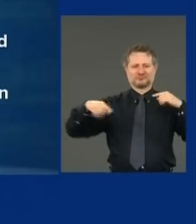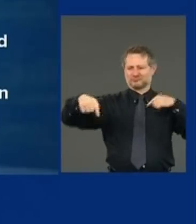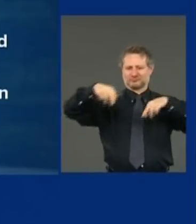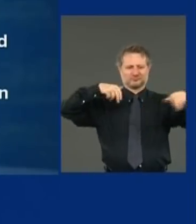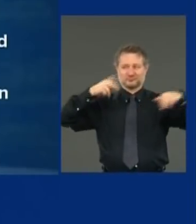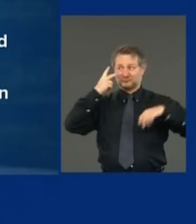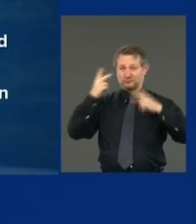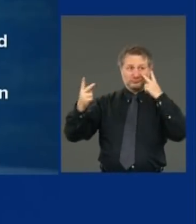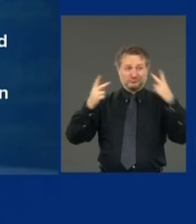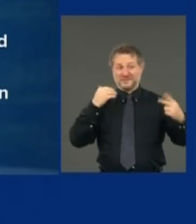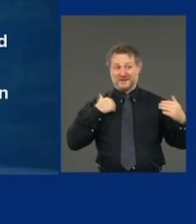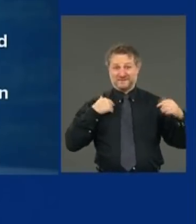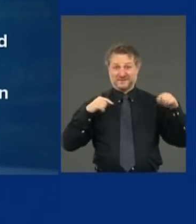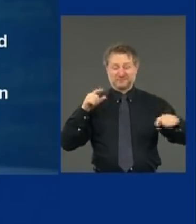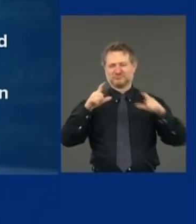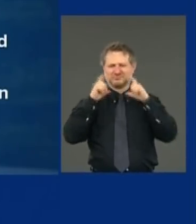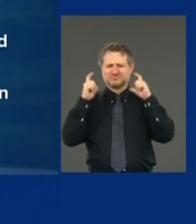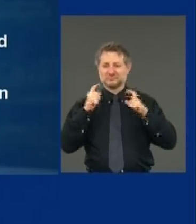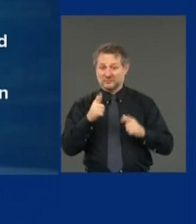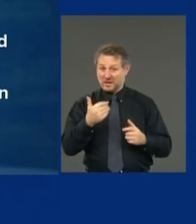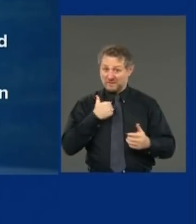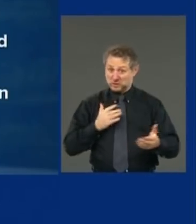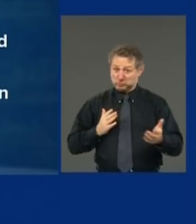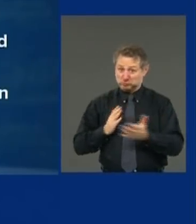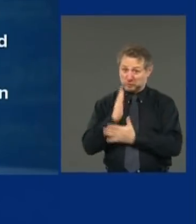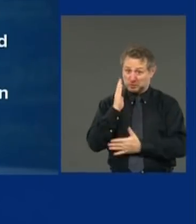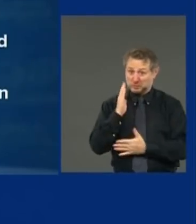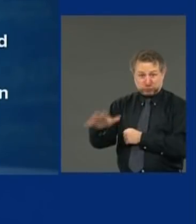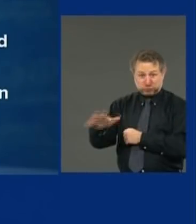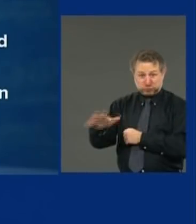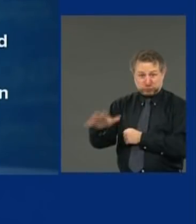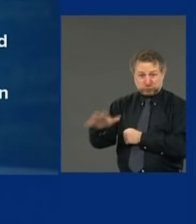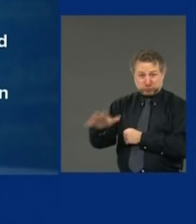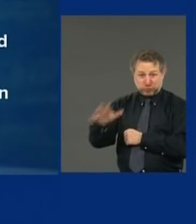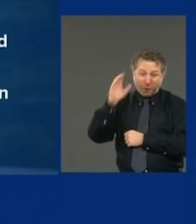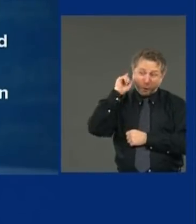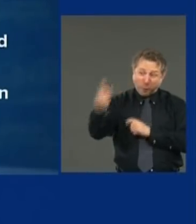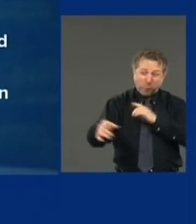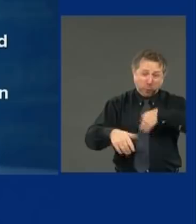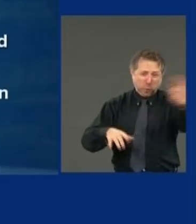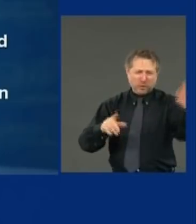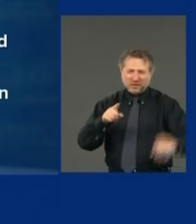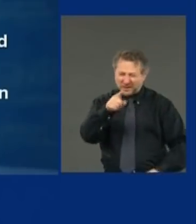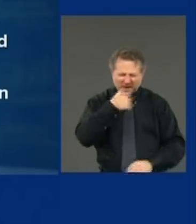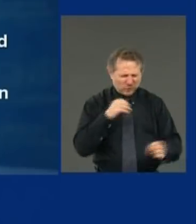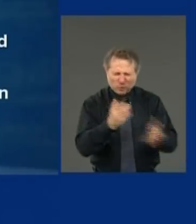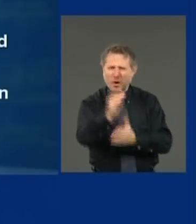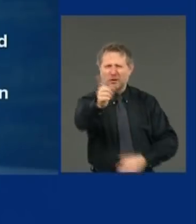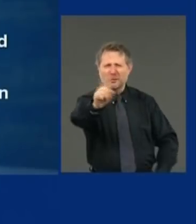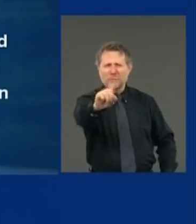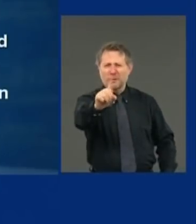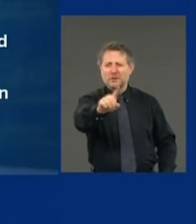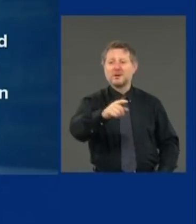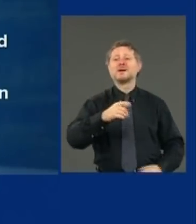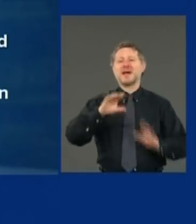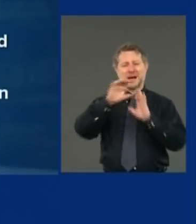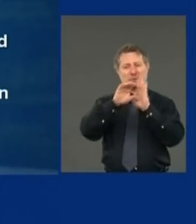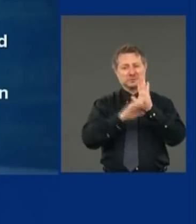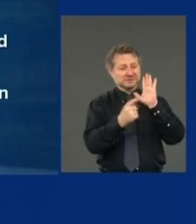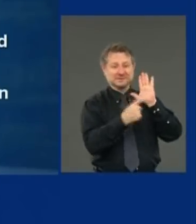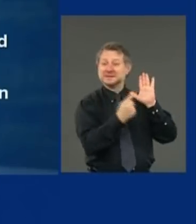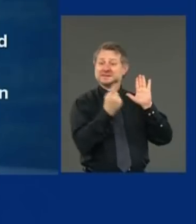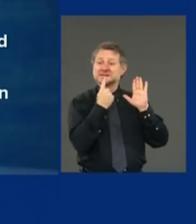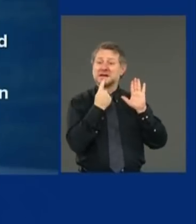have a right to infect another person. You don't. Look at the Constitution. Tell me where it says